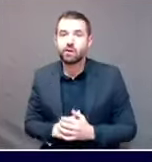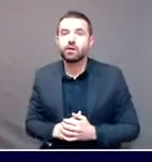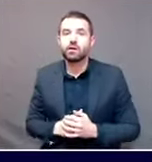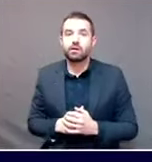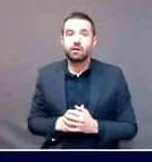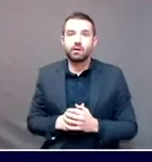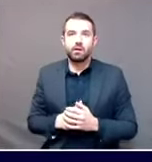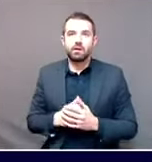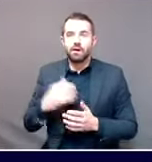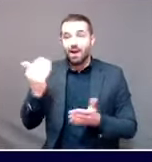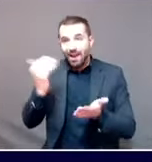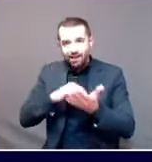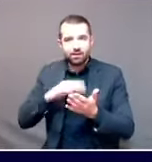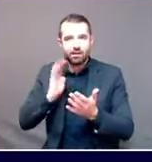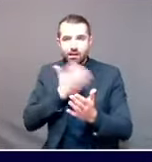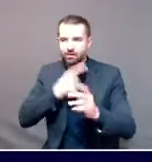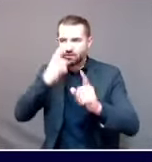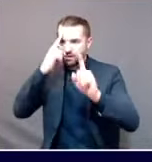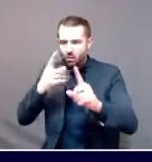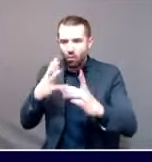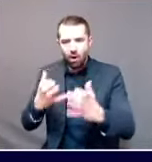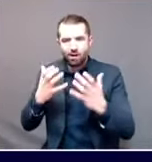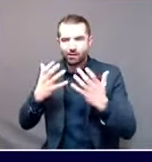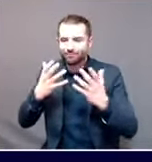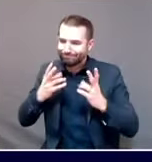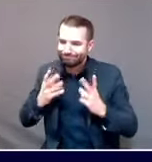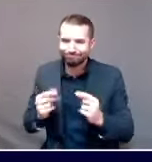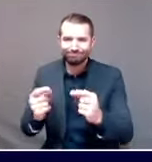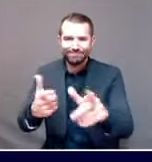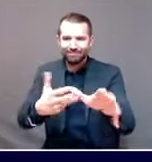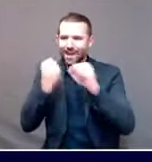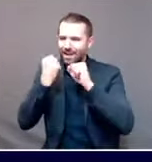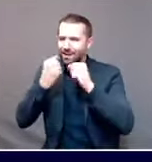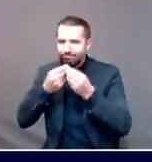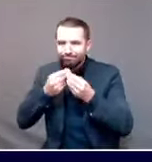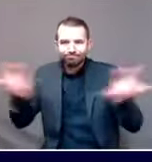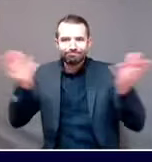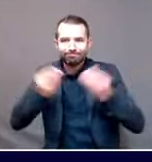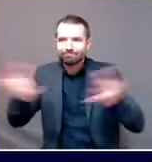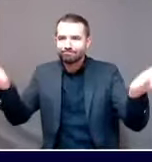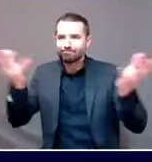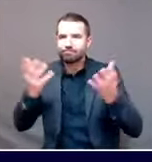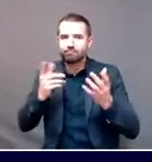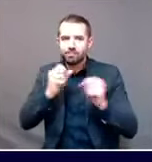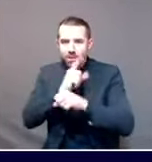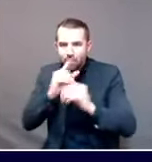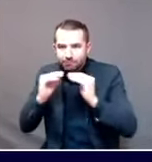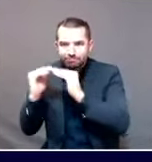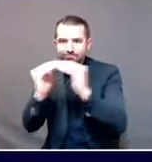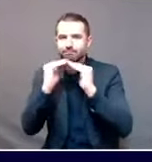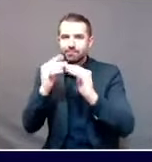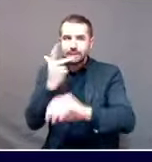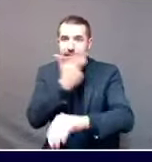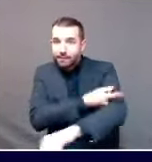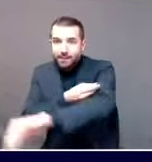equity. The more resources that we've got to do that, the more fully we can achieve both of those goals. Commissioner.